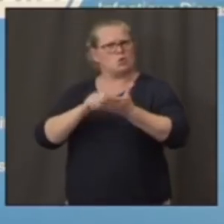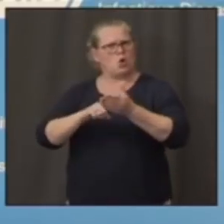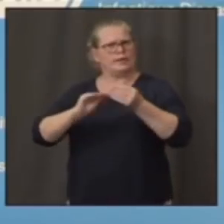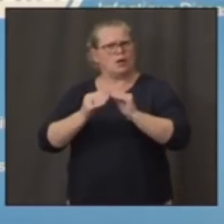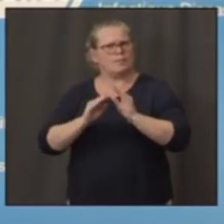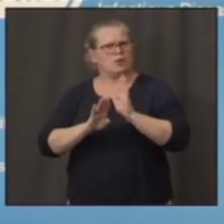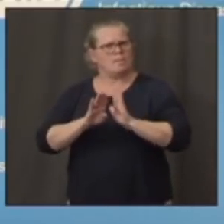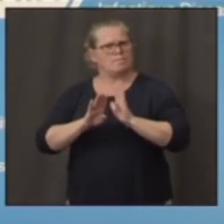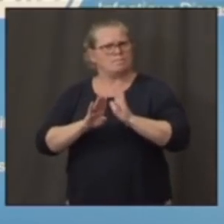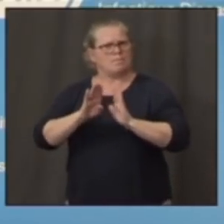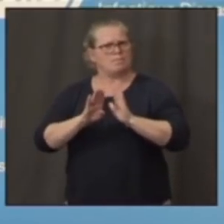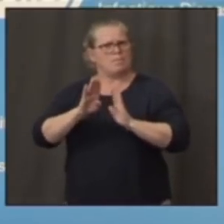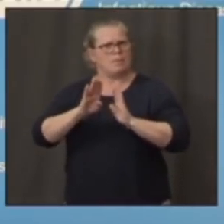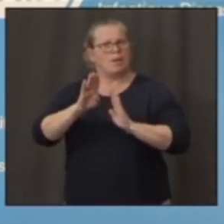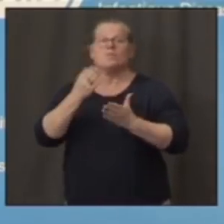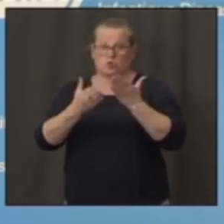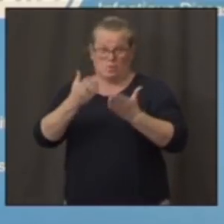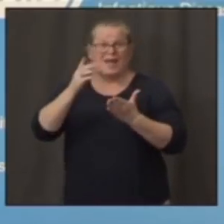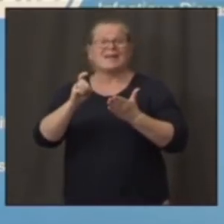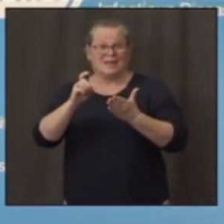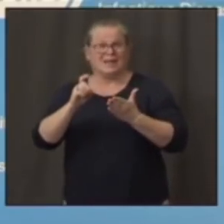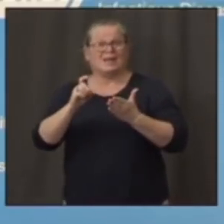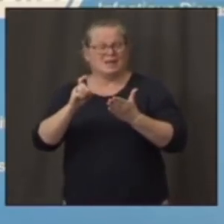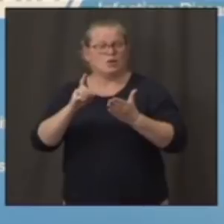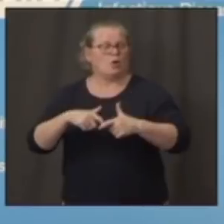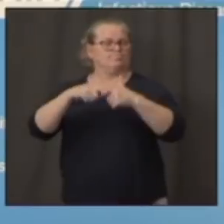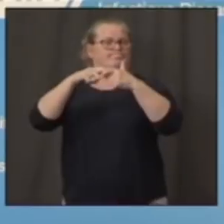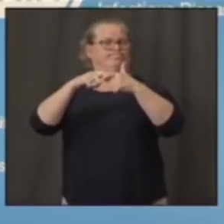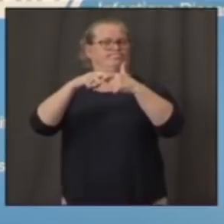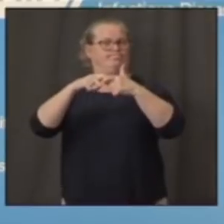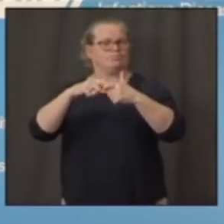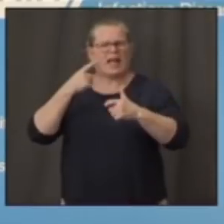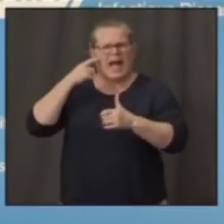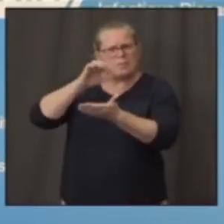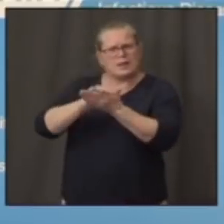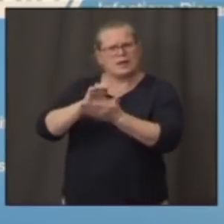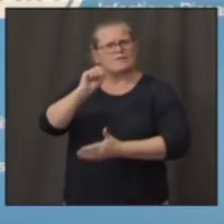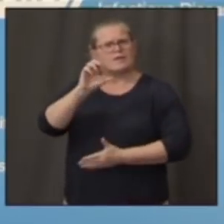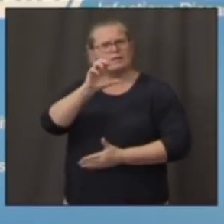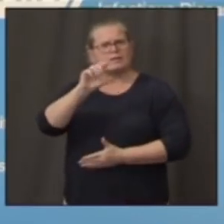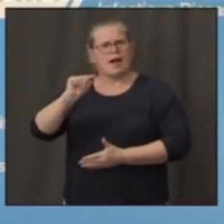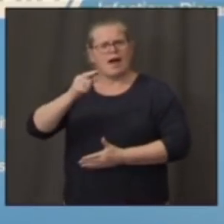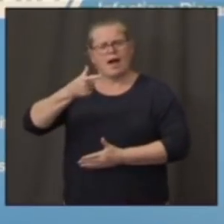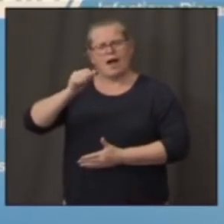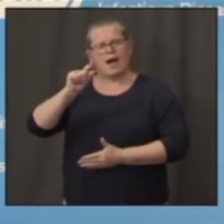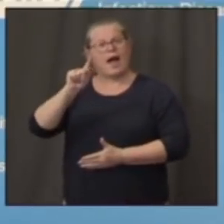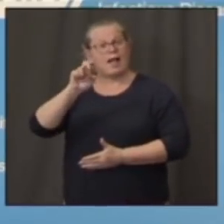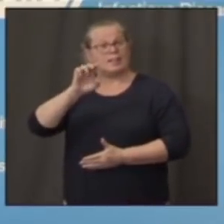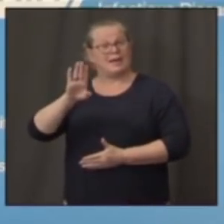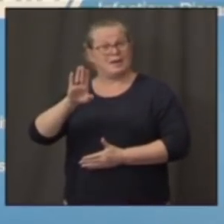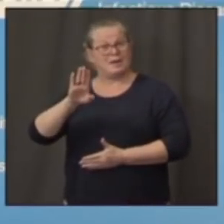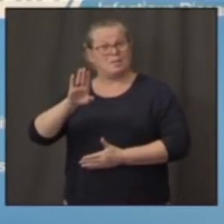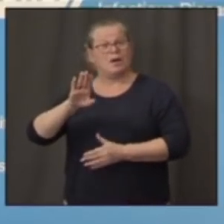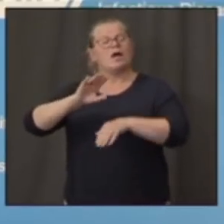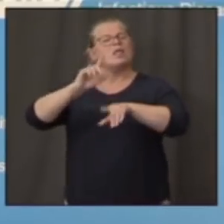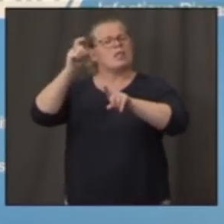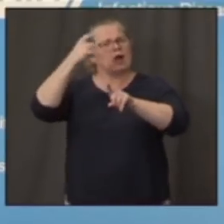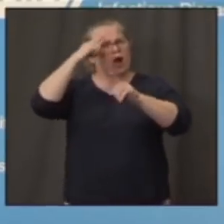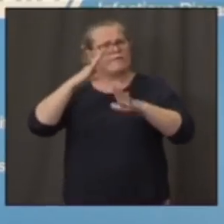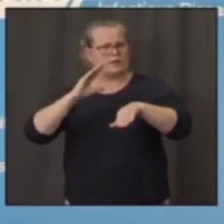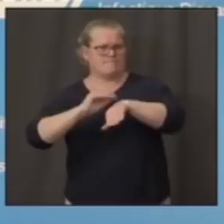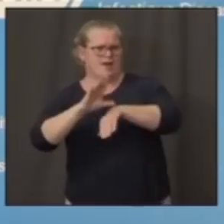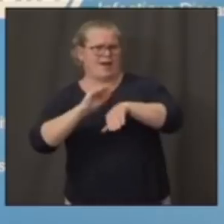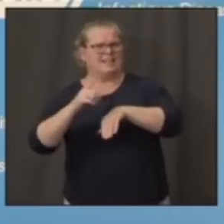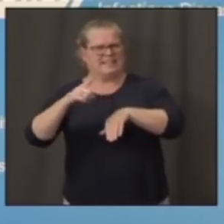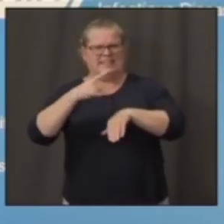I believe it was Scott Gottlieb who advised the governor who said to try and get the early months in, because when you get into the